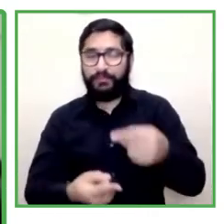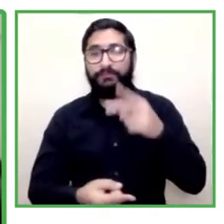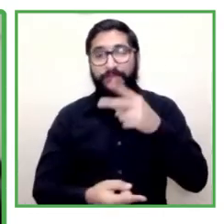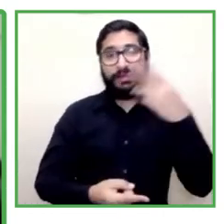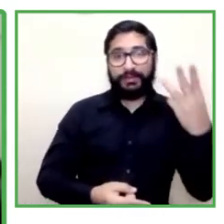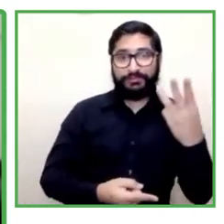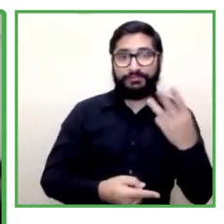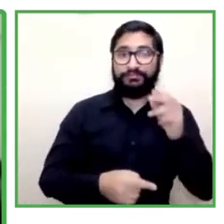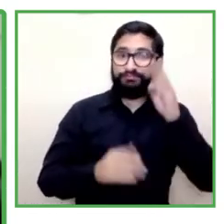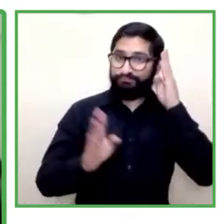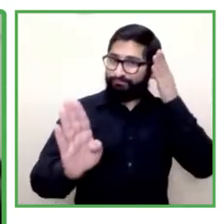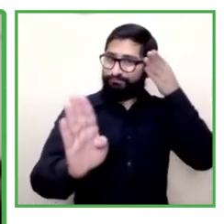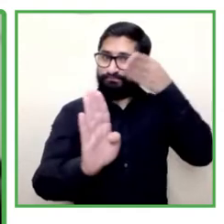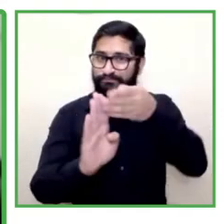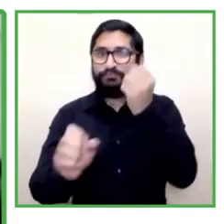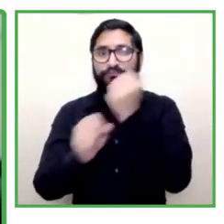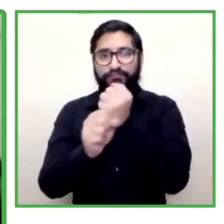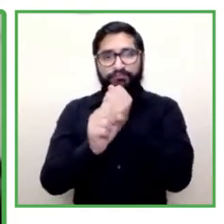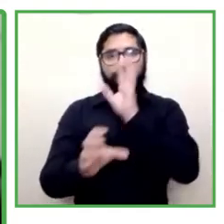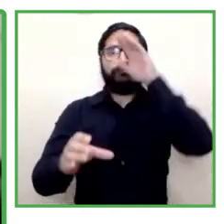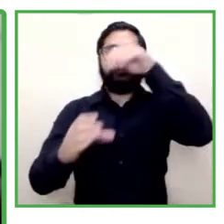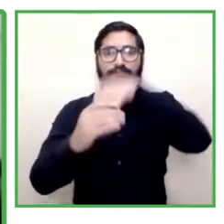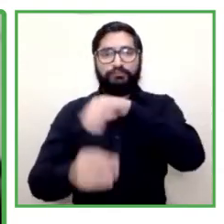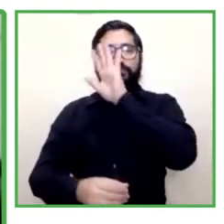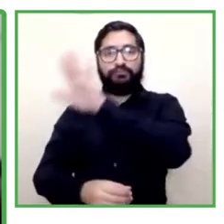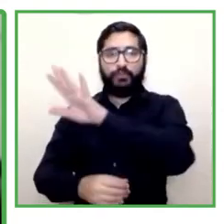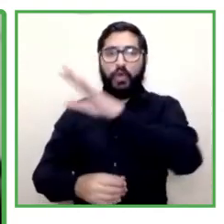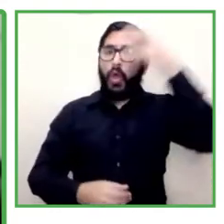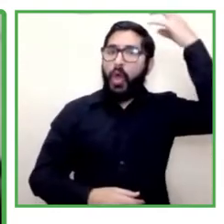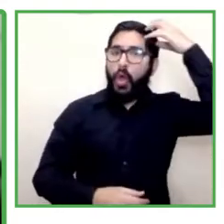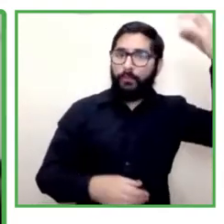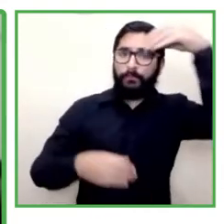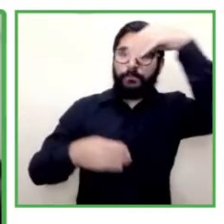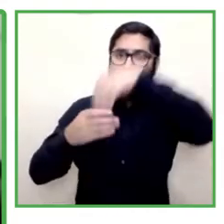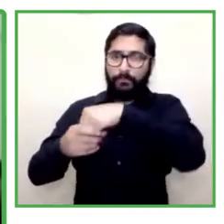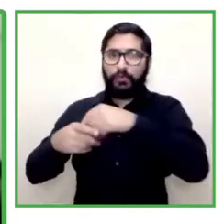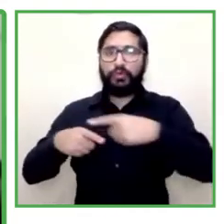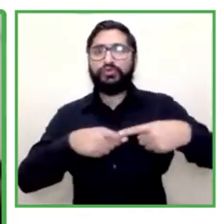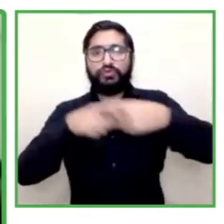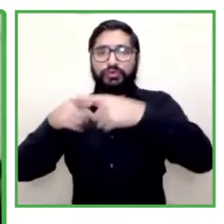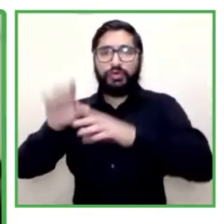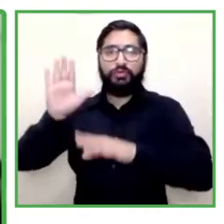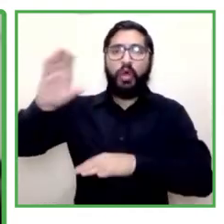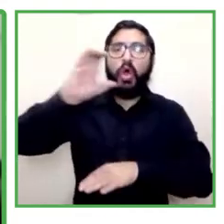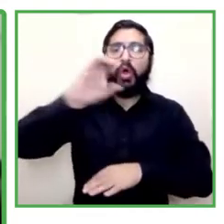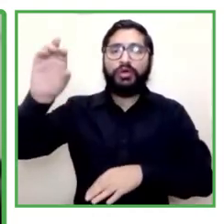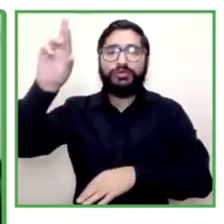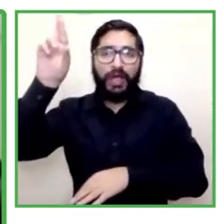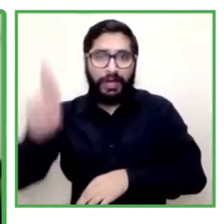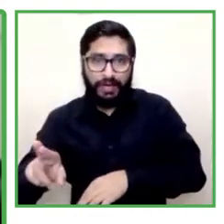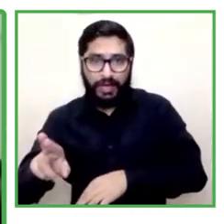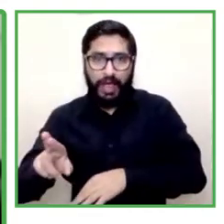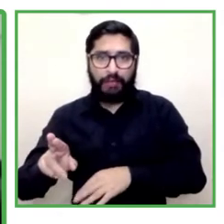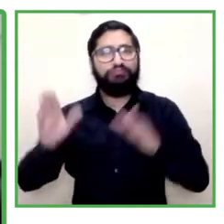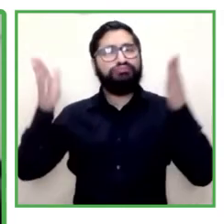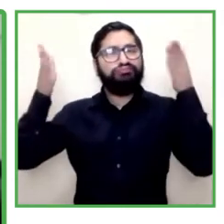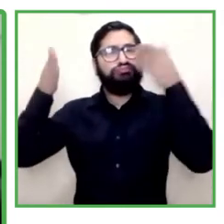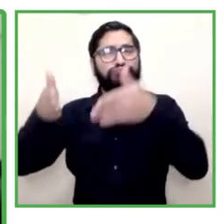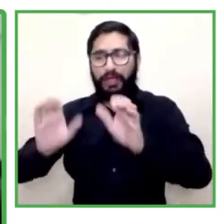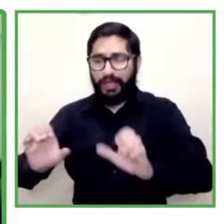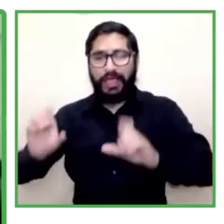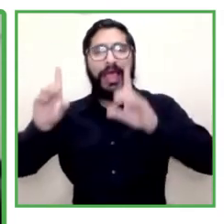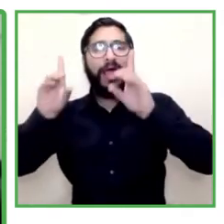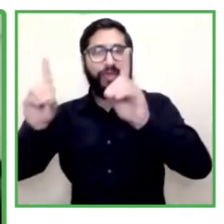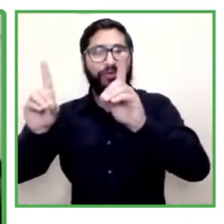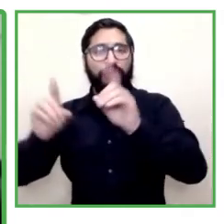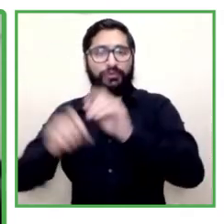experience working directly with the population with disabilities under the Ministry of Labor and Social Security of Costa Rica. She